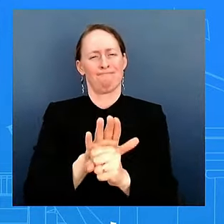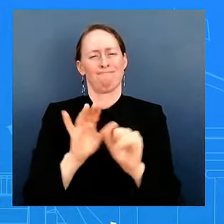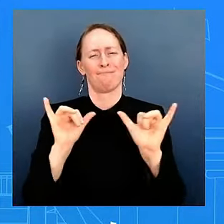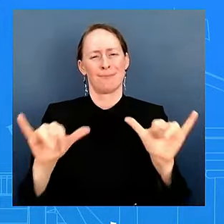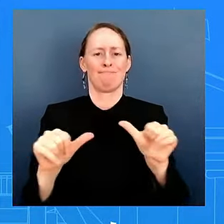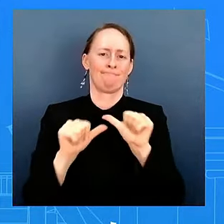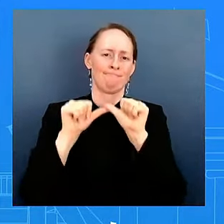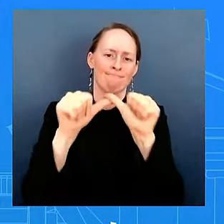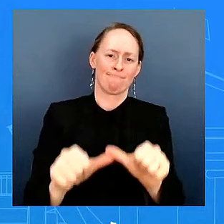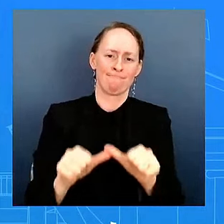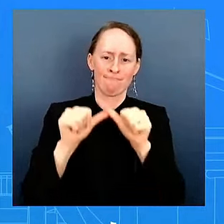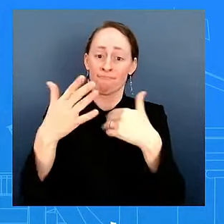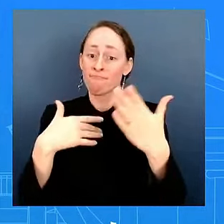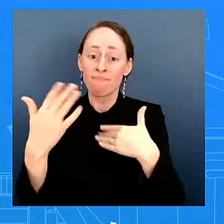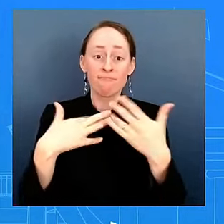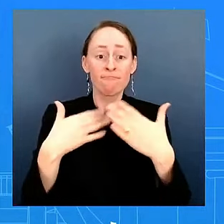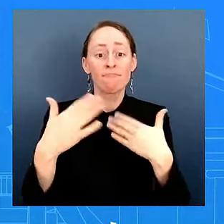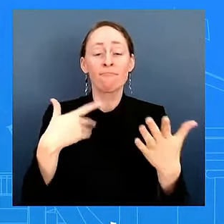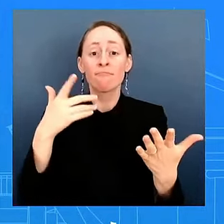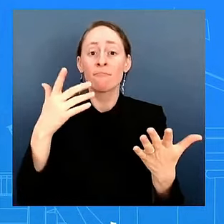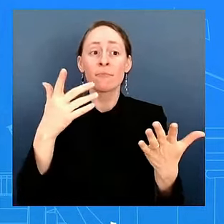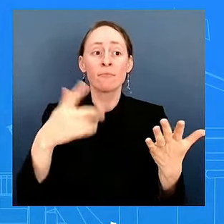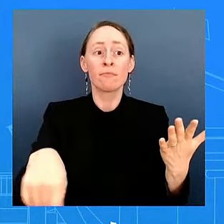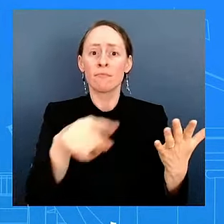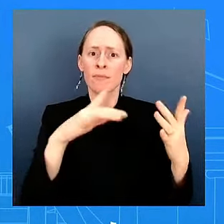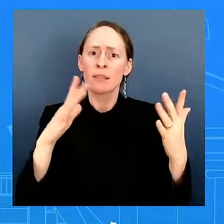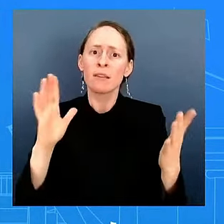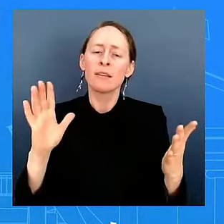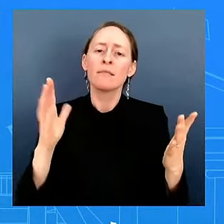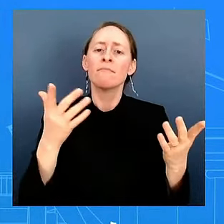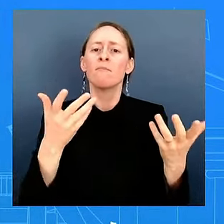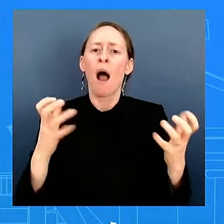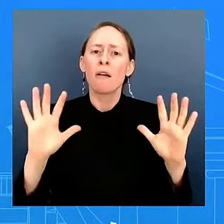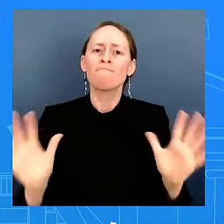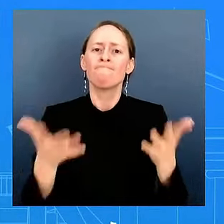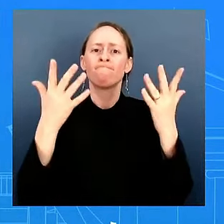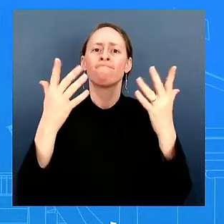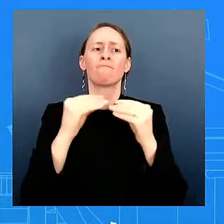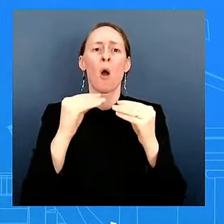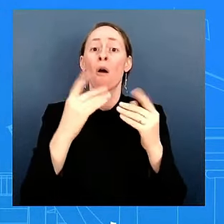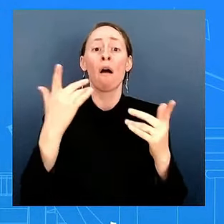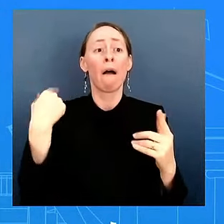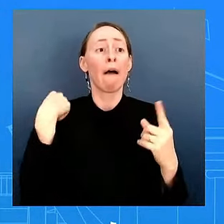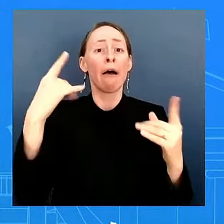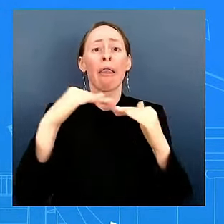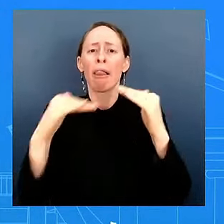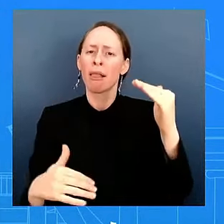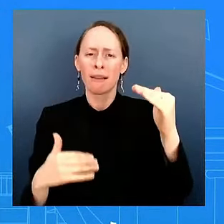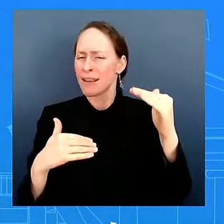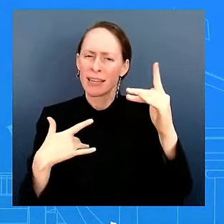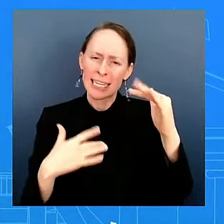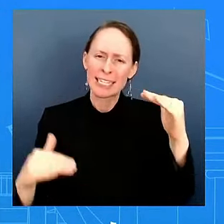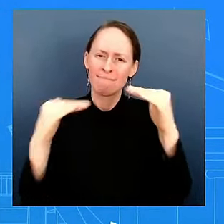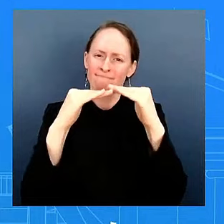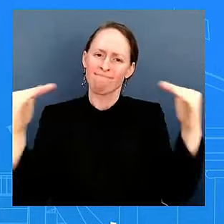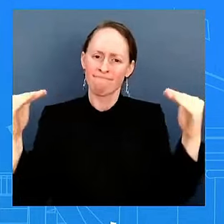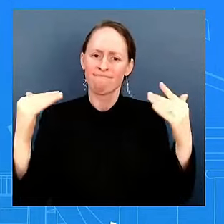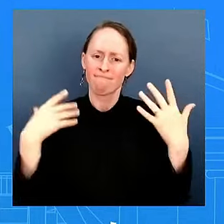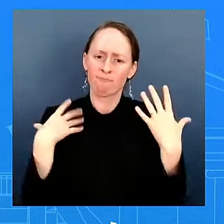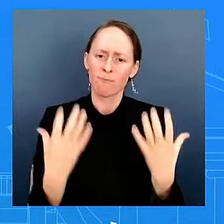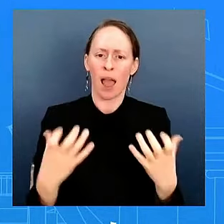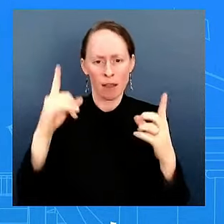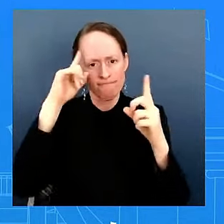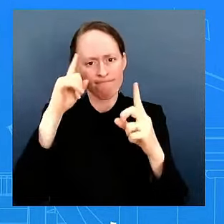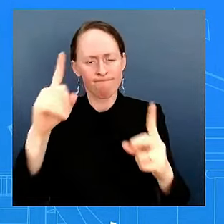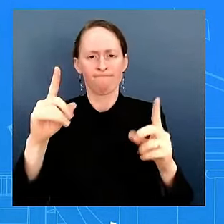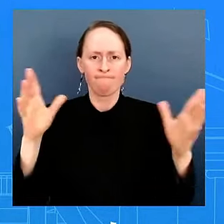support for undeserved communities. Make sure, again, as some communities have been left out, we don't want to see that. We want to see, for example,